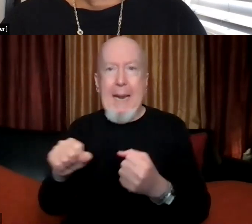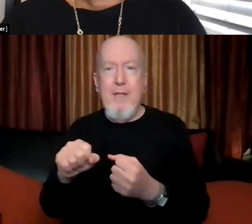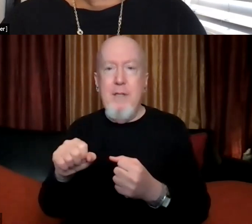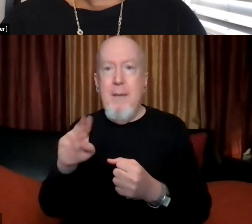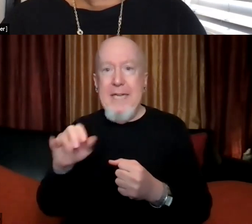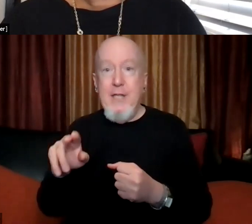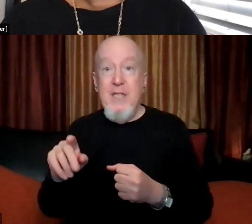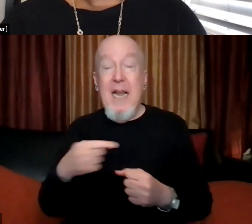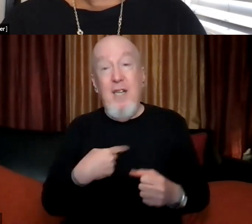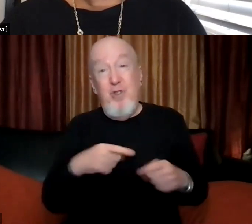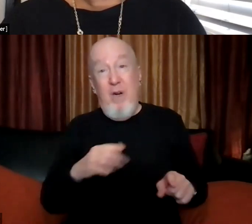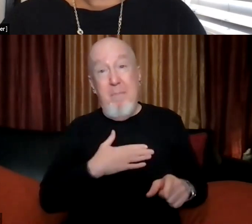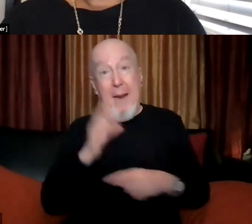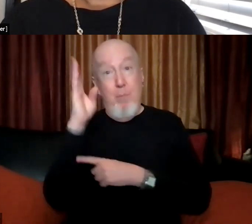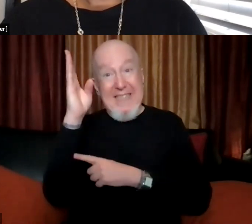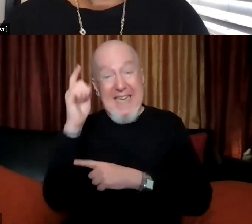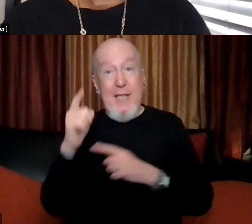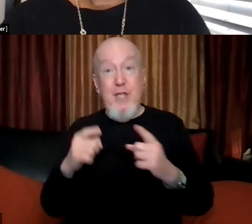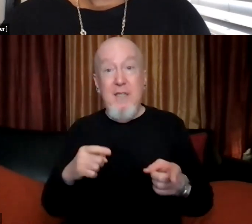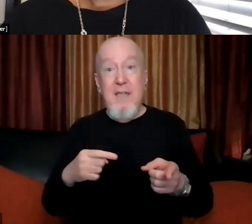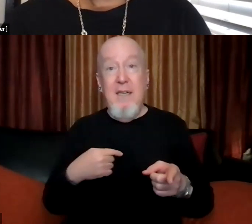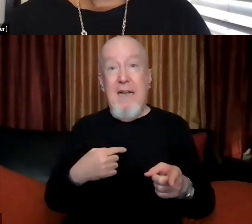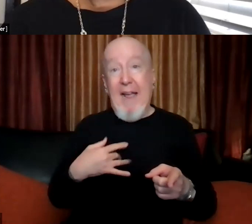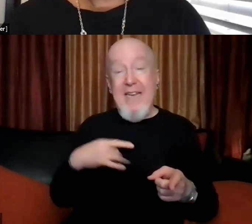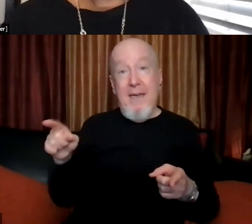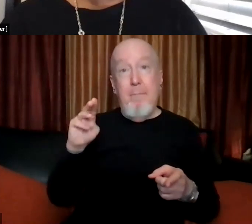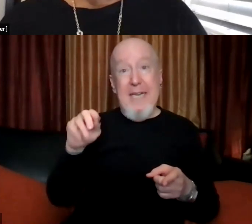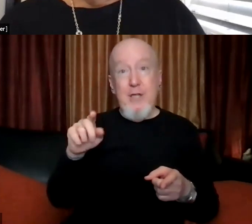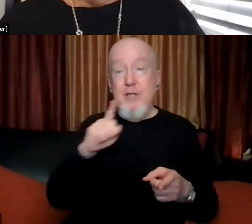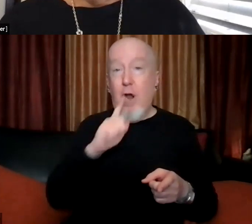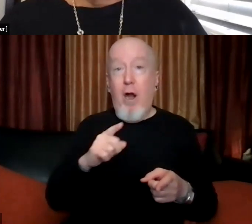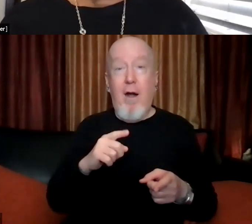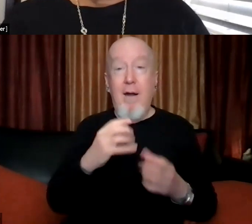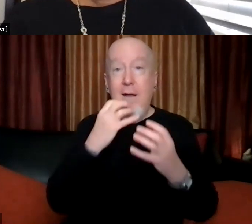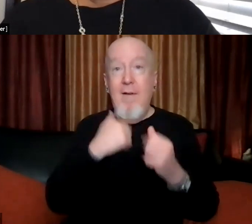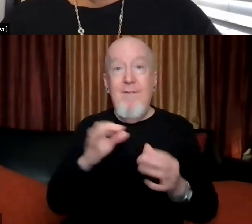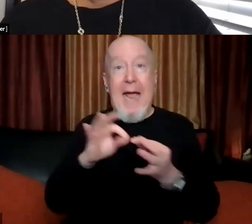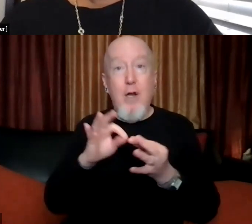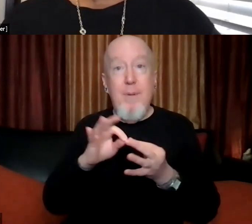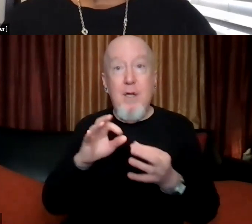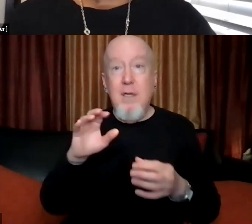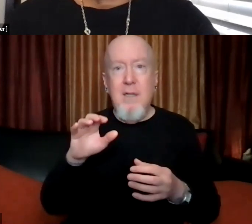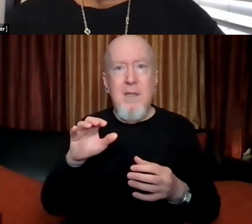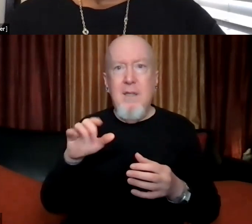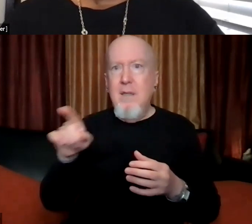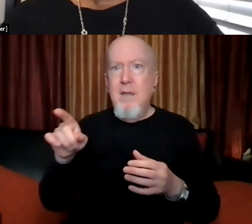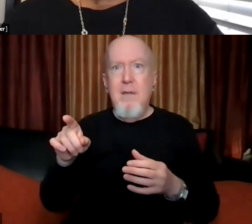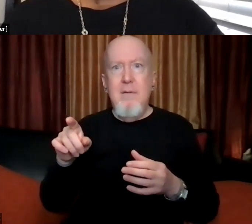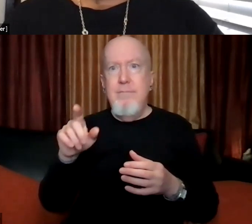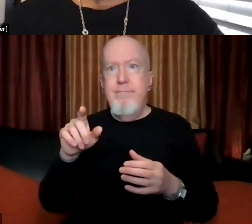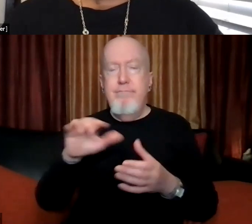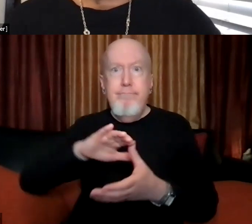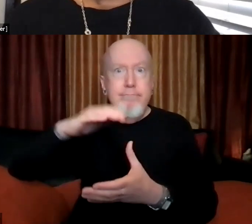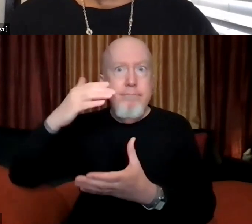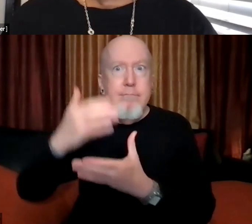missions are actually, um, valuable troves of, of, um, materials of, um,